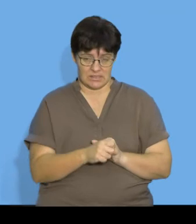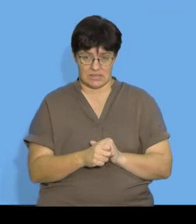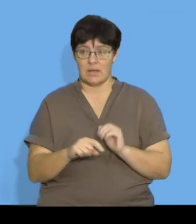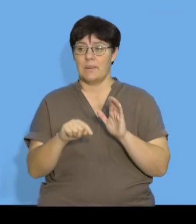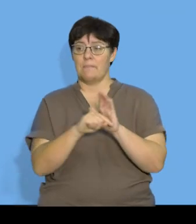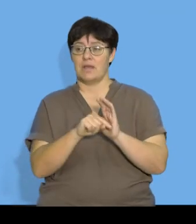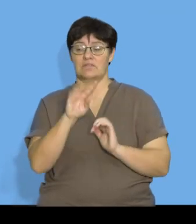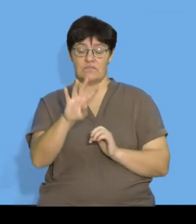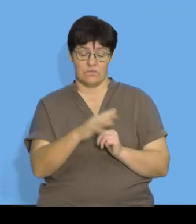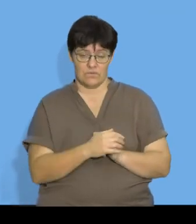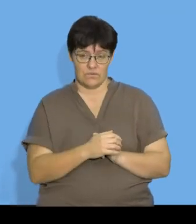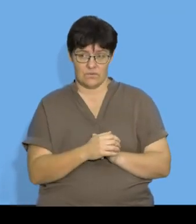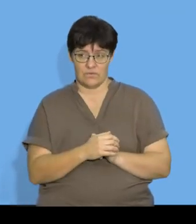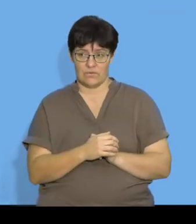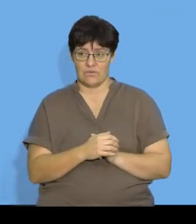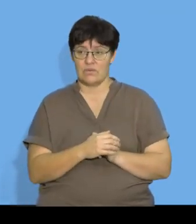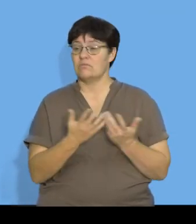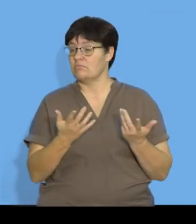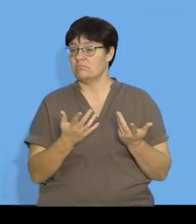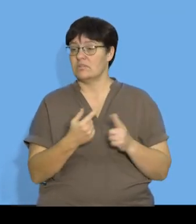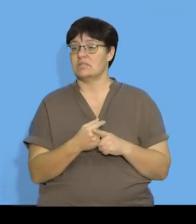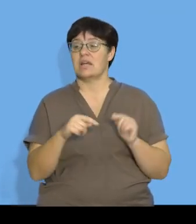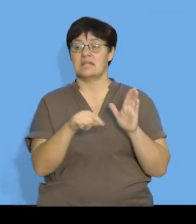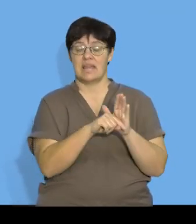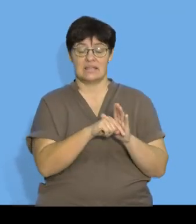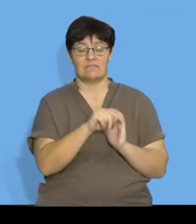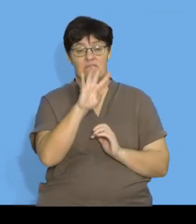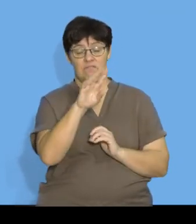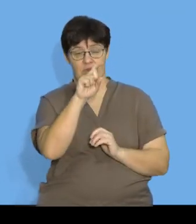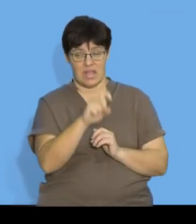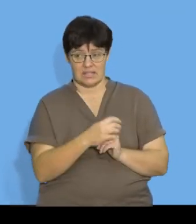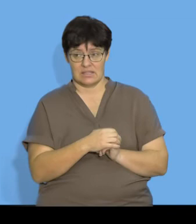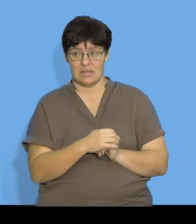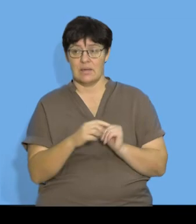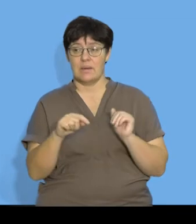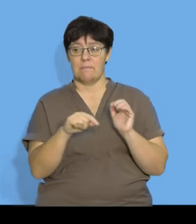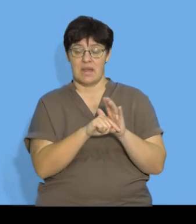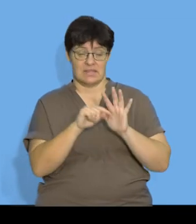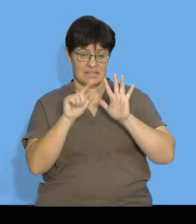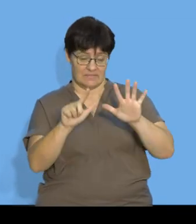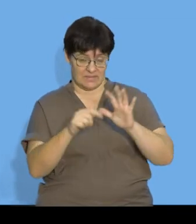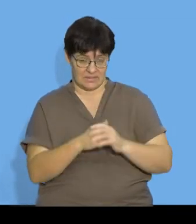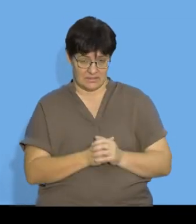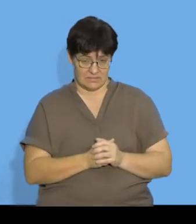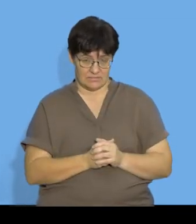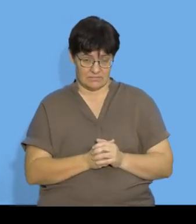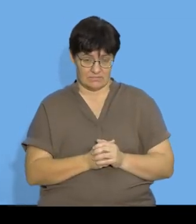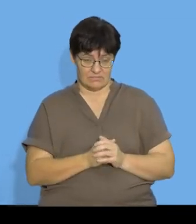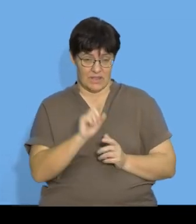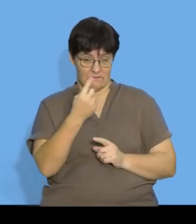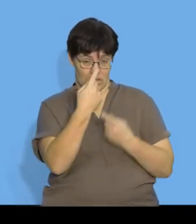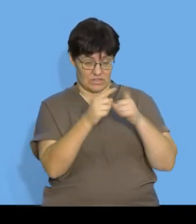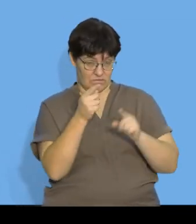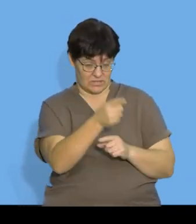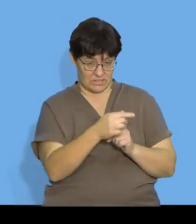minus four which can be simplified to negative four x minus seven so that's the first